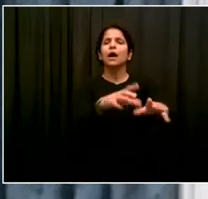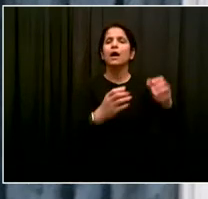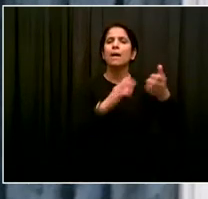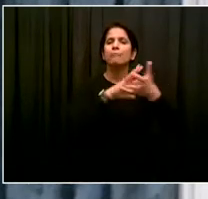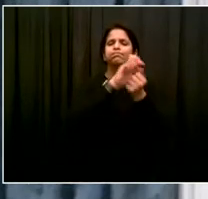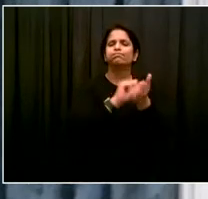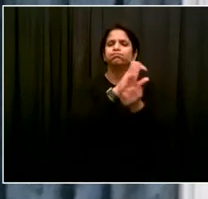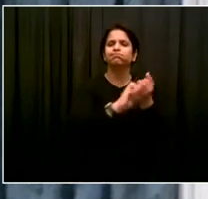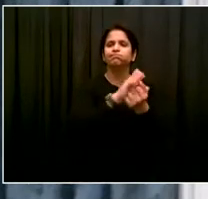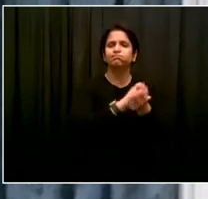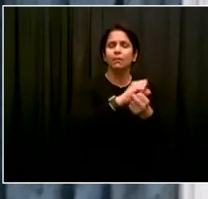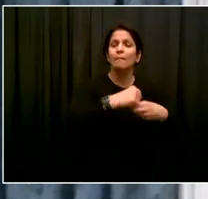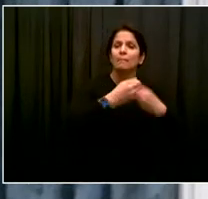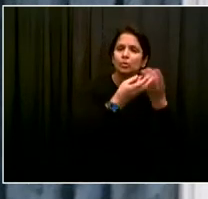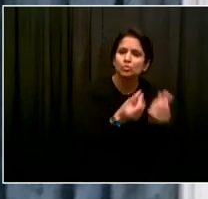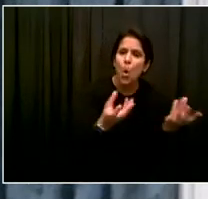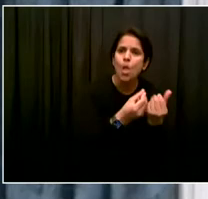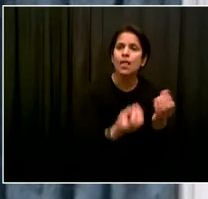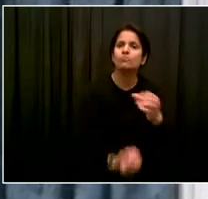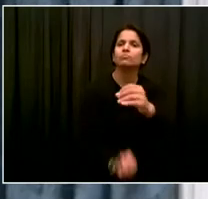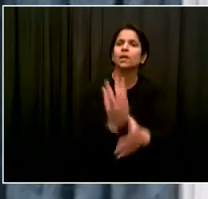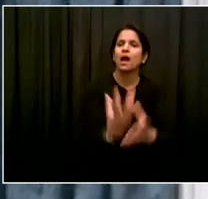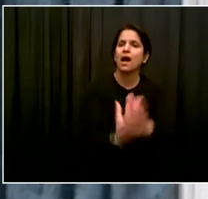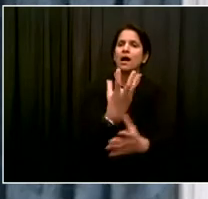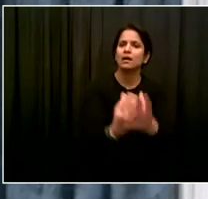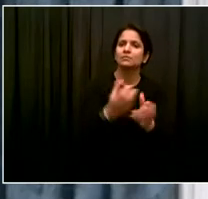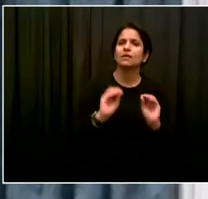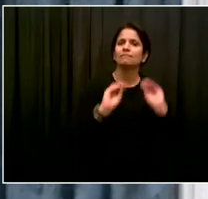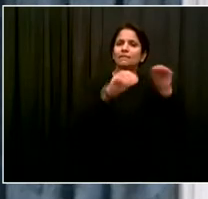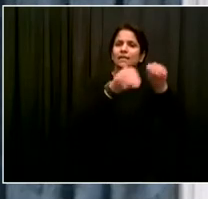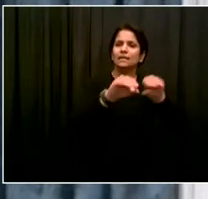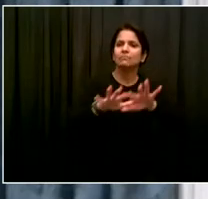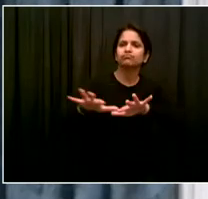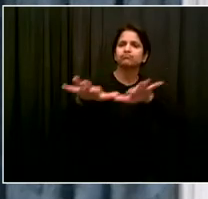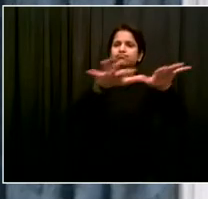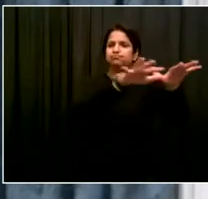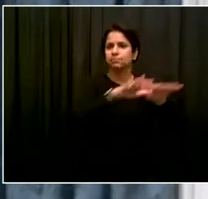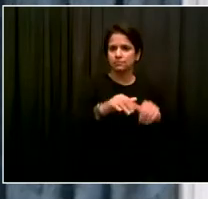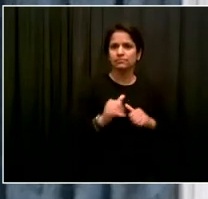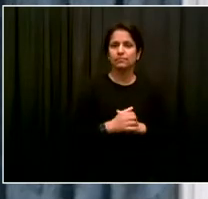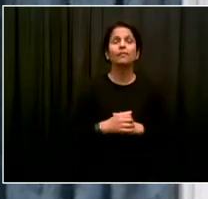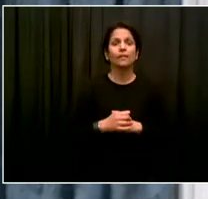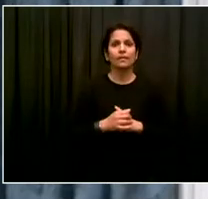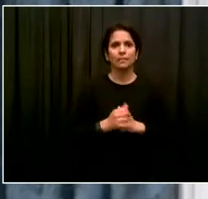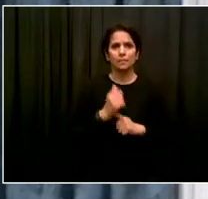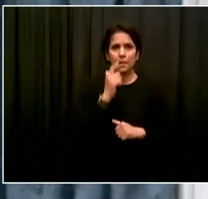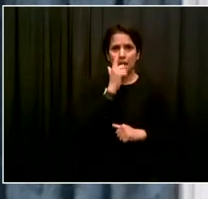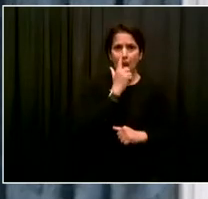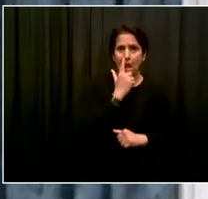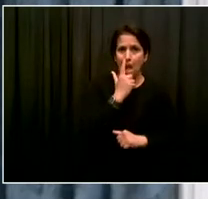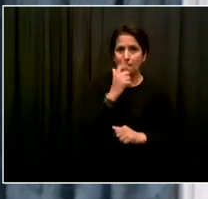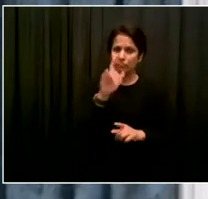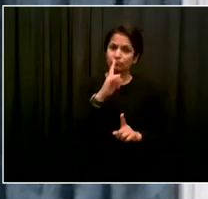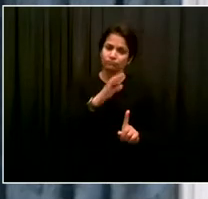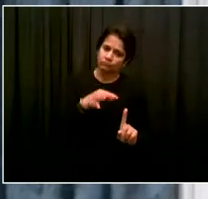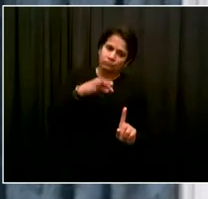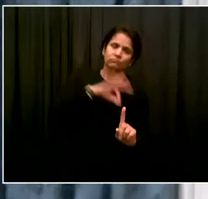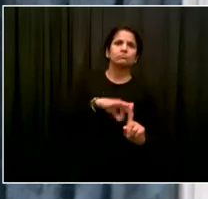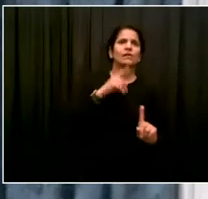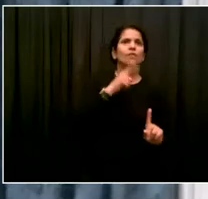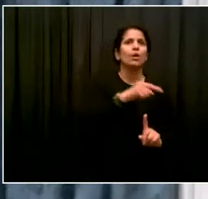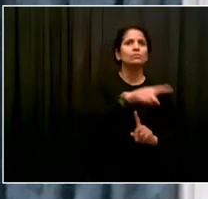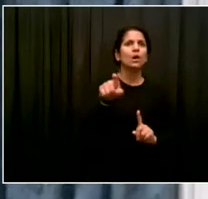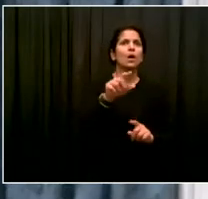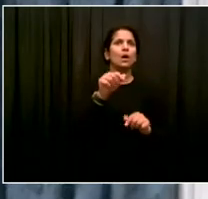million pounds of organic material over the last seven months. And if we can double the sites, we can do even more than that.